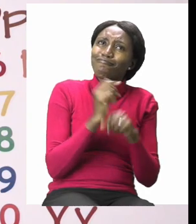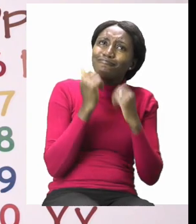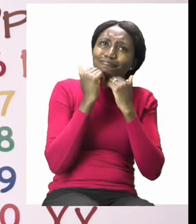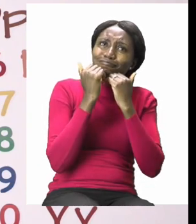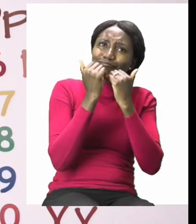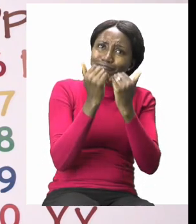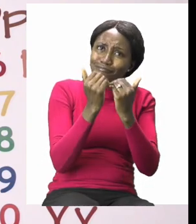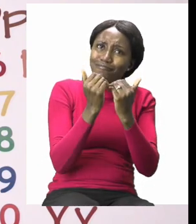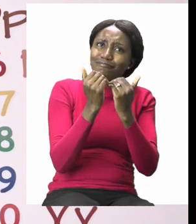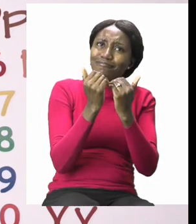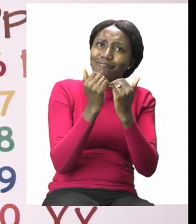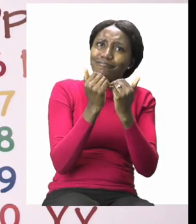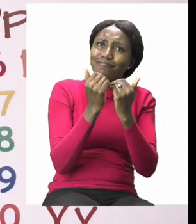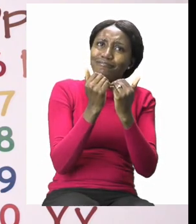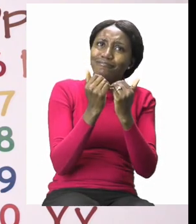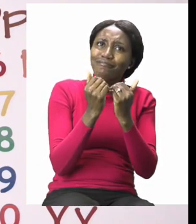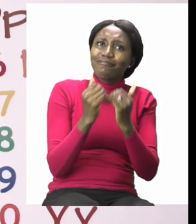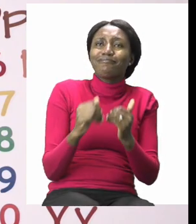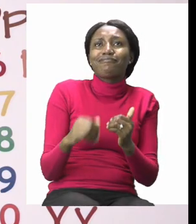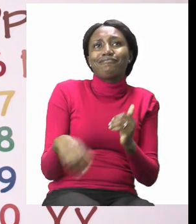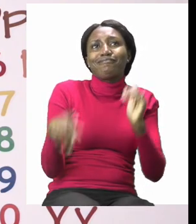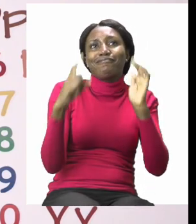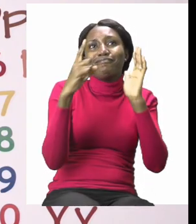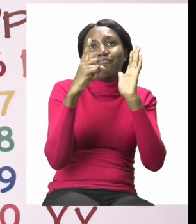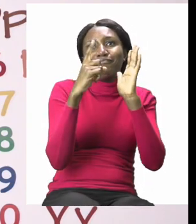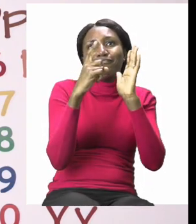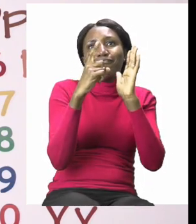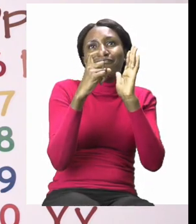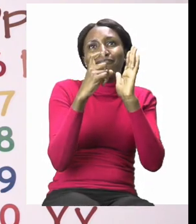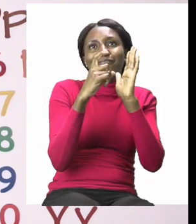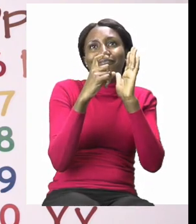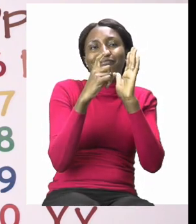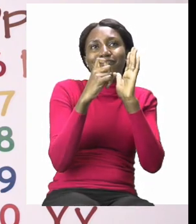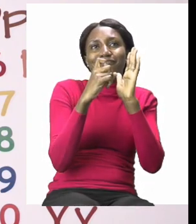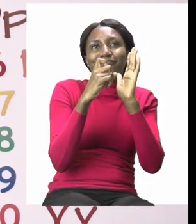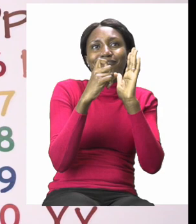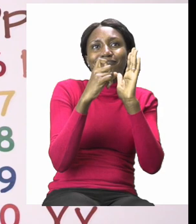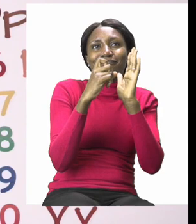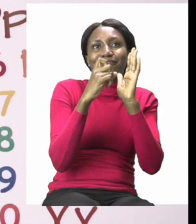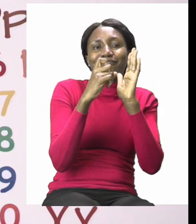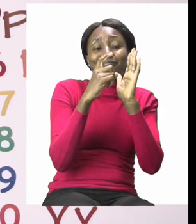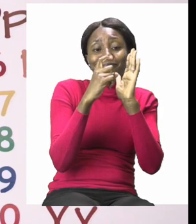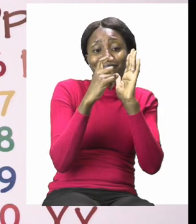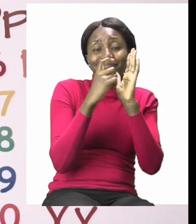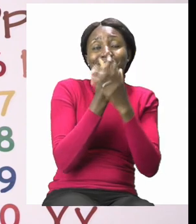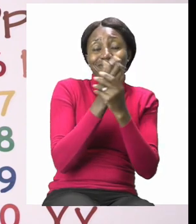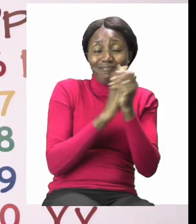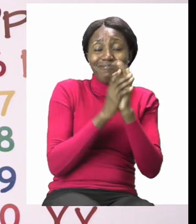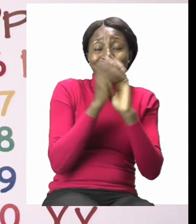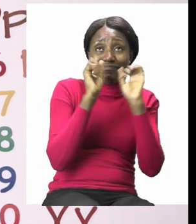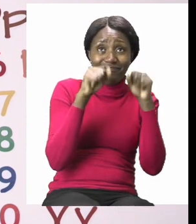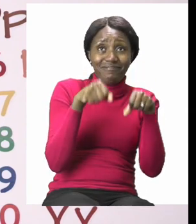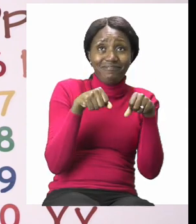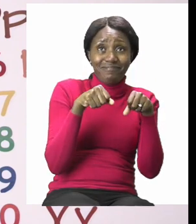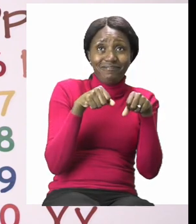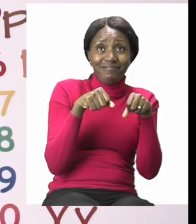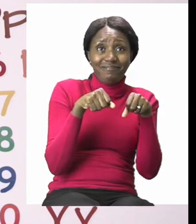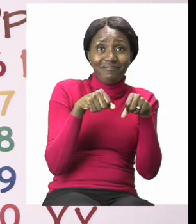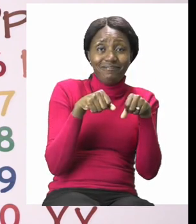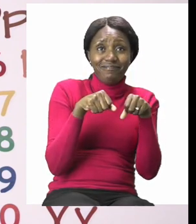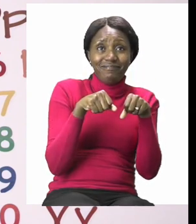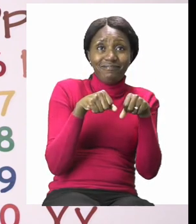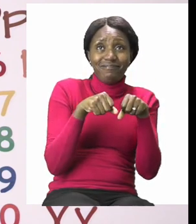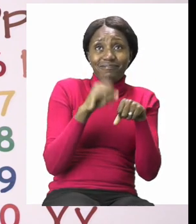we need to sanitize. So let us take our sanitizer but if we don't have